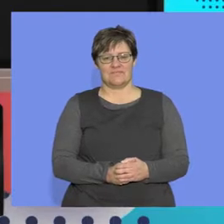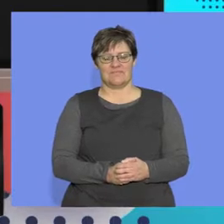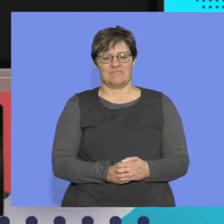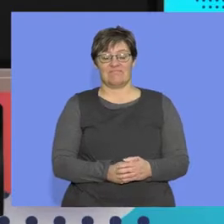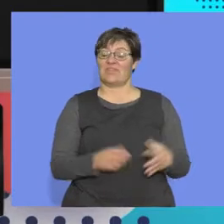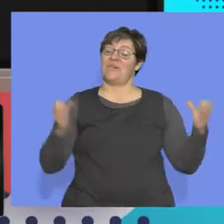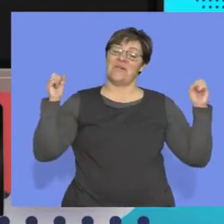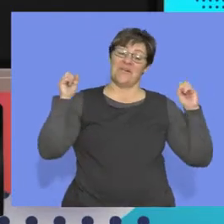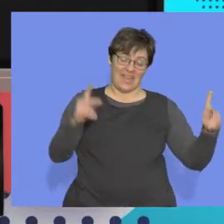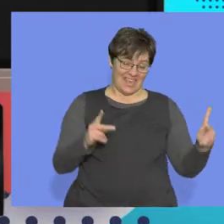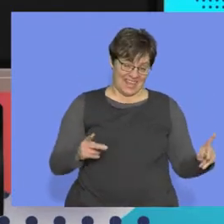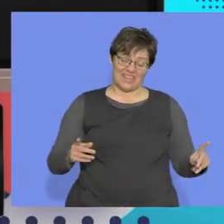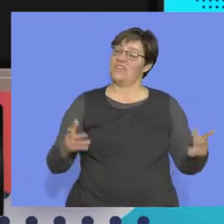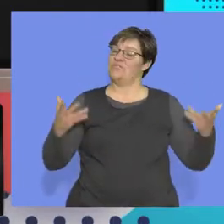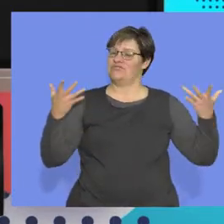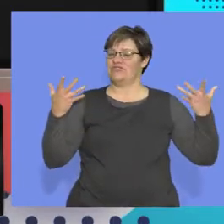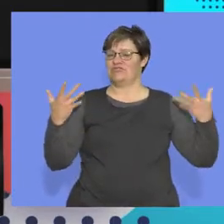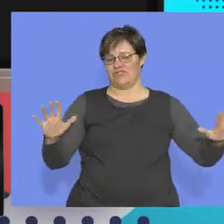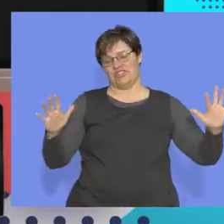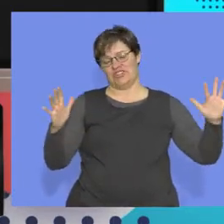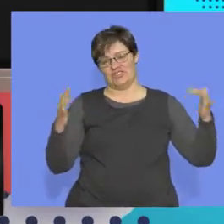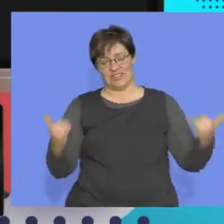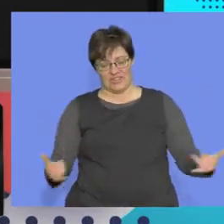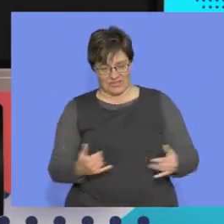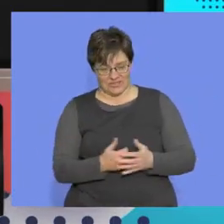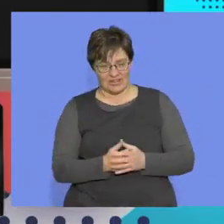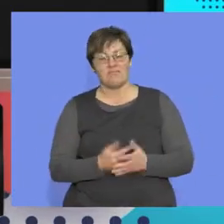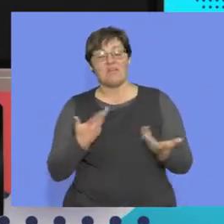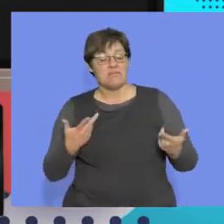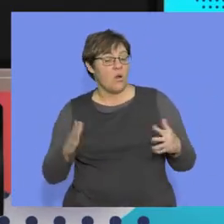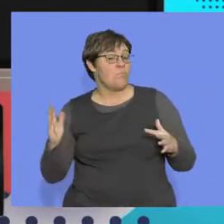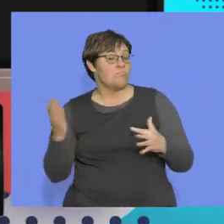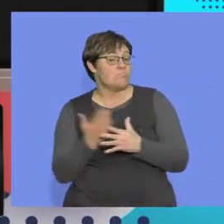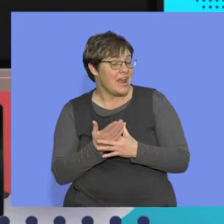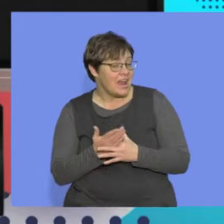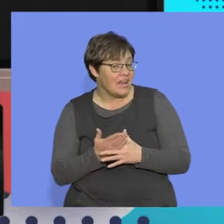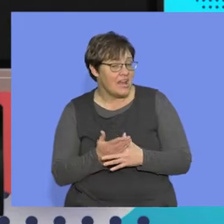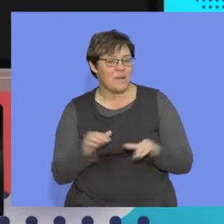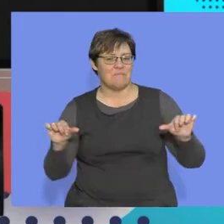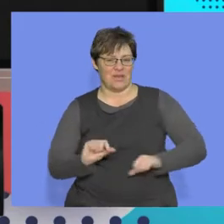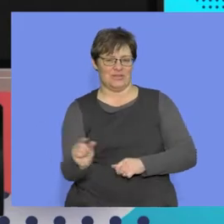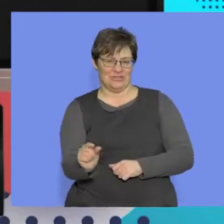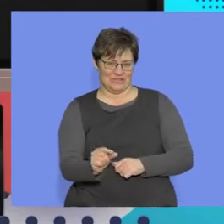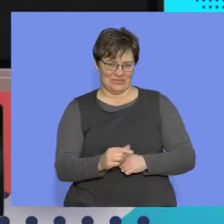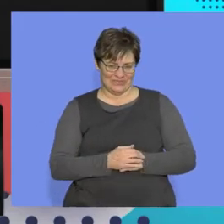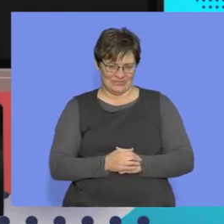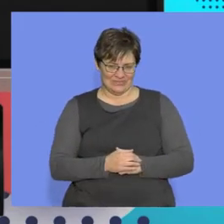Okay, guys, I'm afraid that's all we have time for. We're going to go to a small break, and we'll be right back.